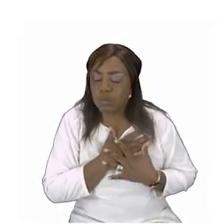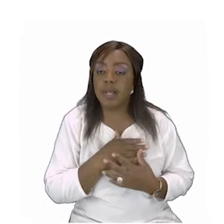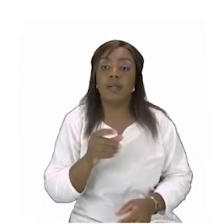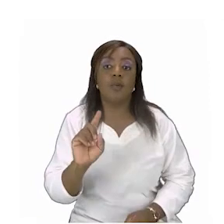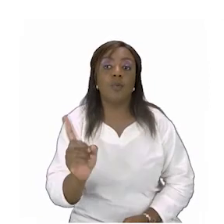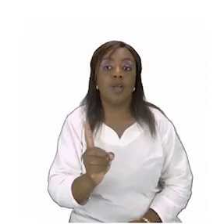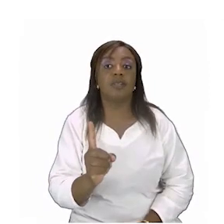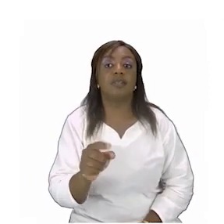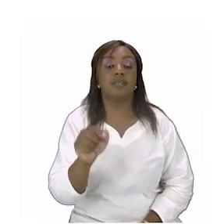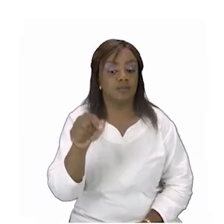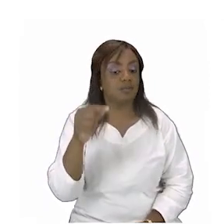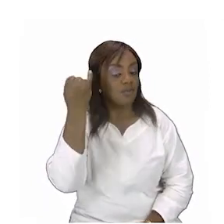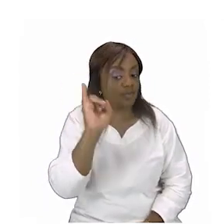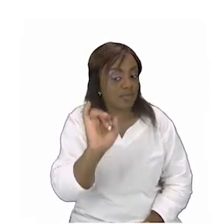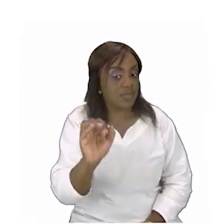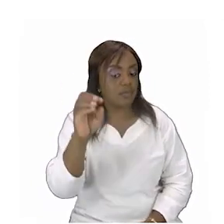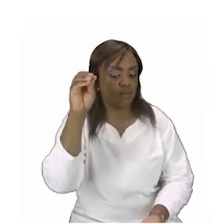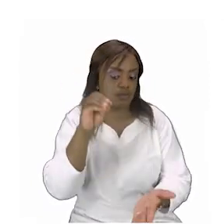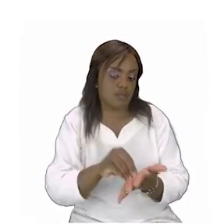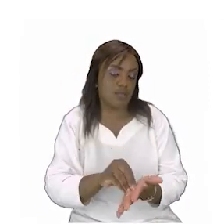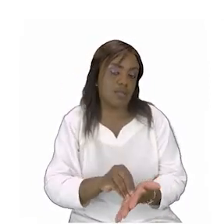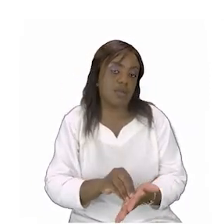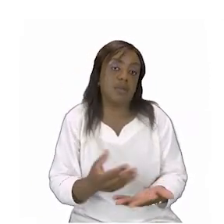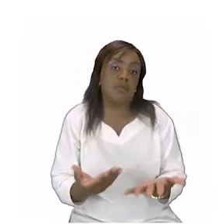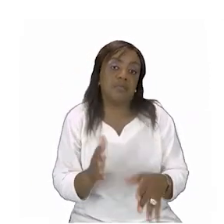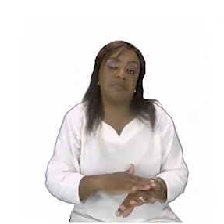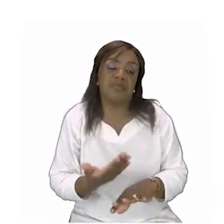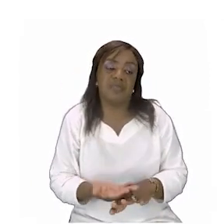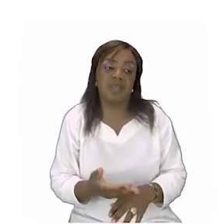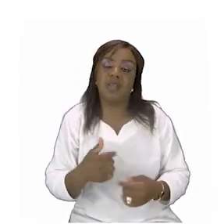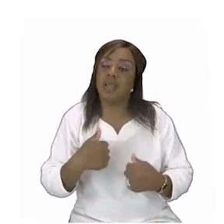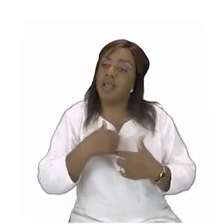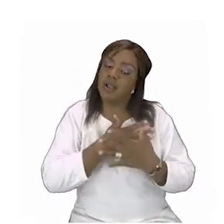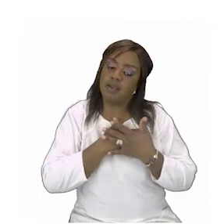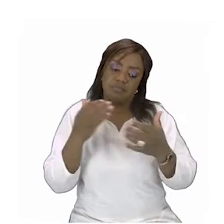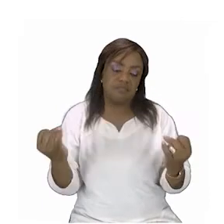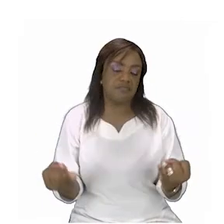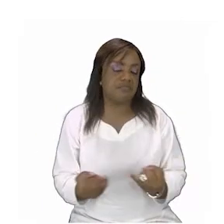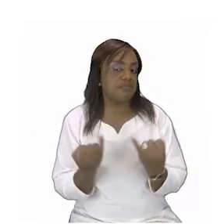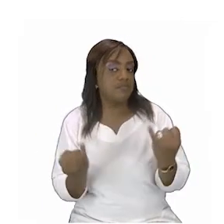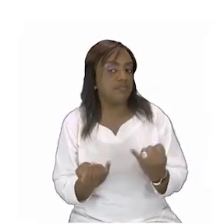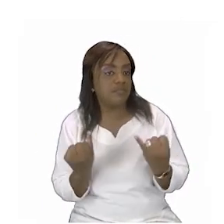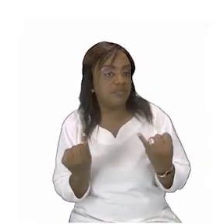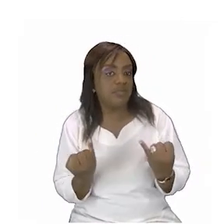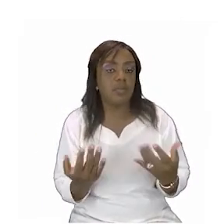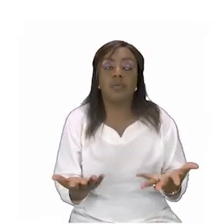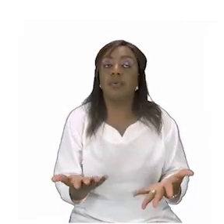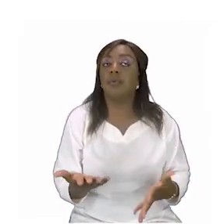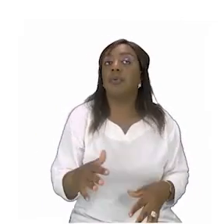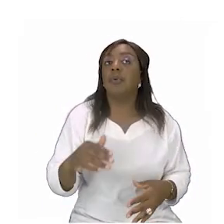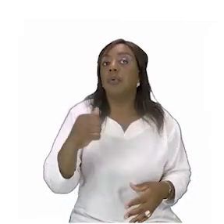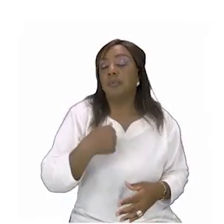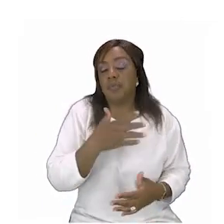like very much you can like playing very much you can like ice cream very much